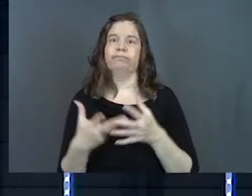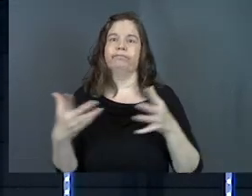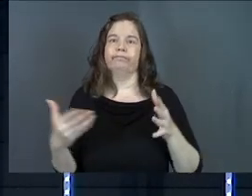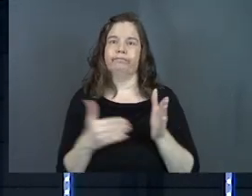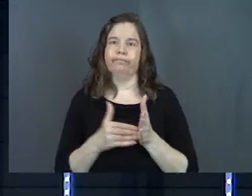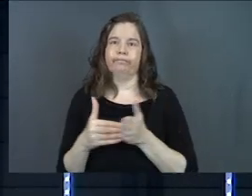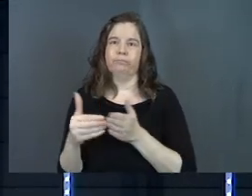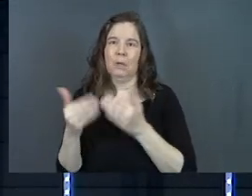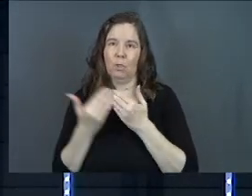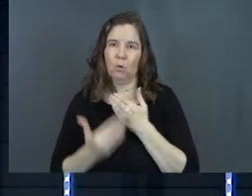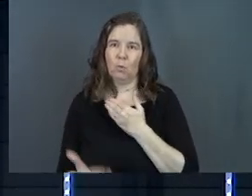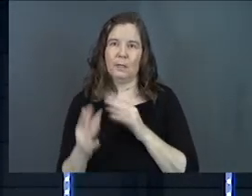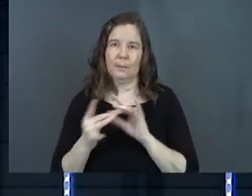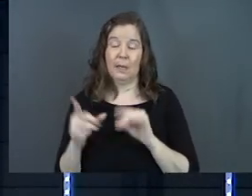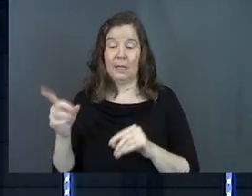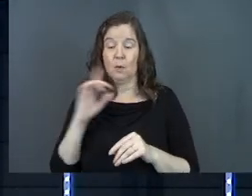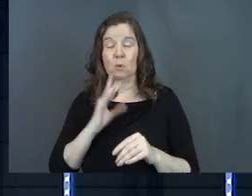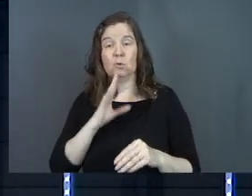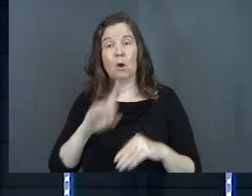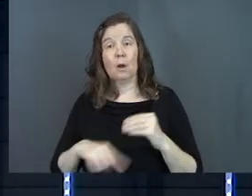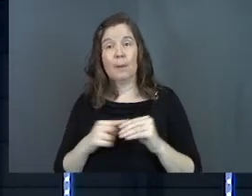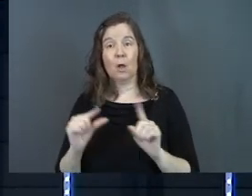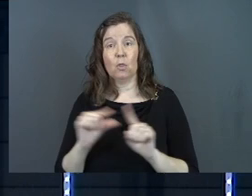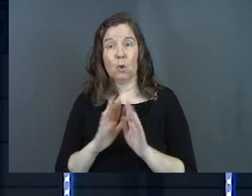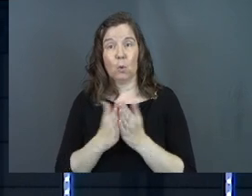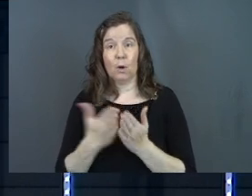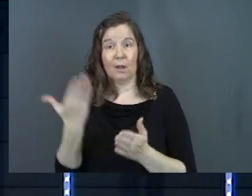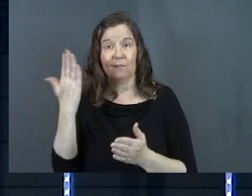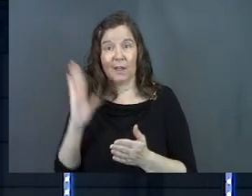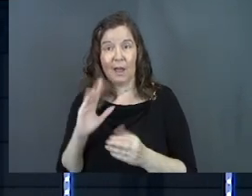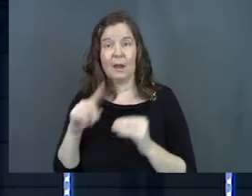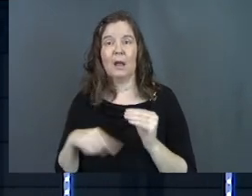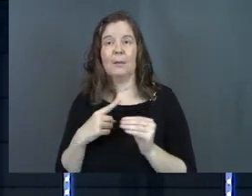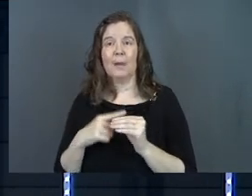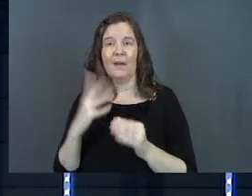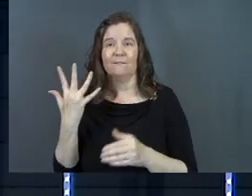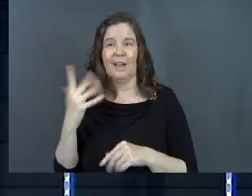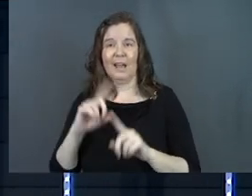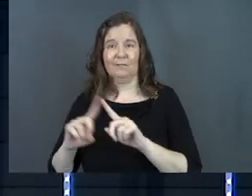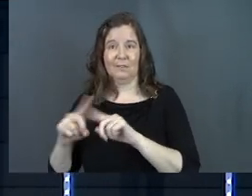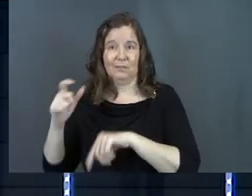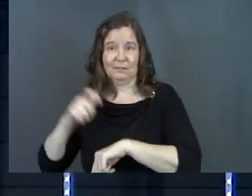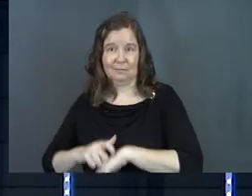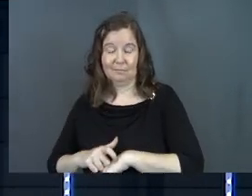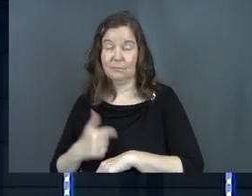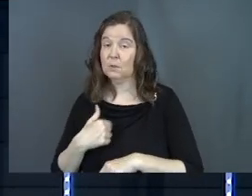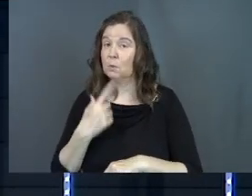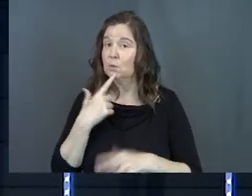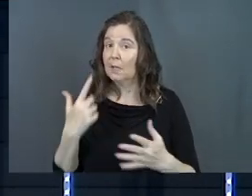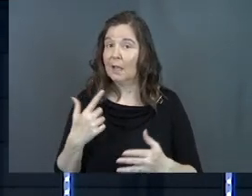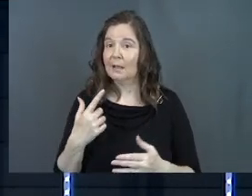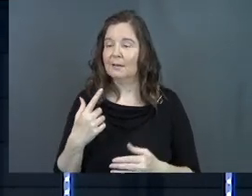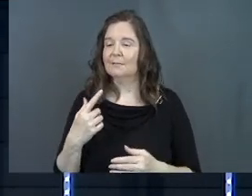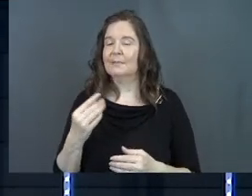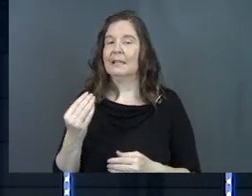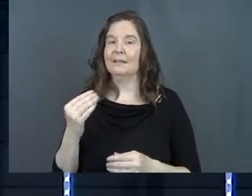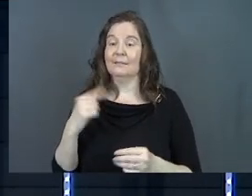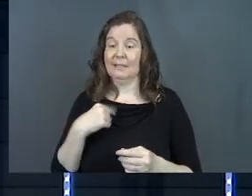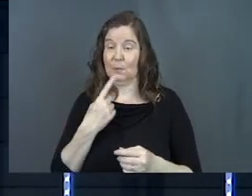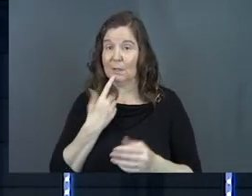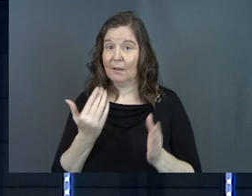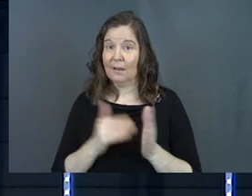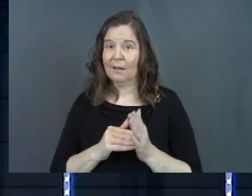bunch in the rest of this passage. He's going to talk about the word of God about five times. He's basically going to say, eat this book.